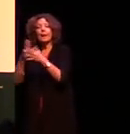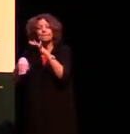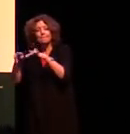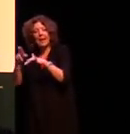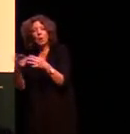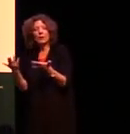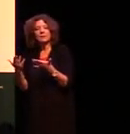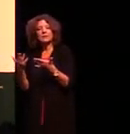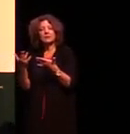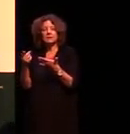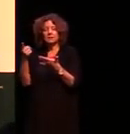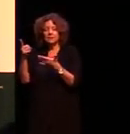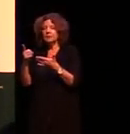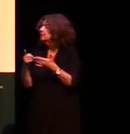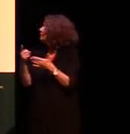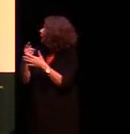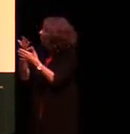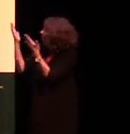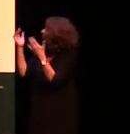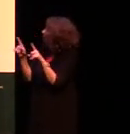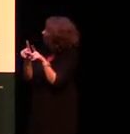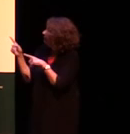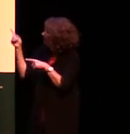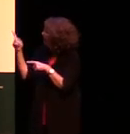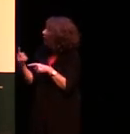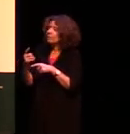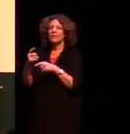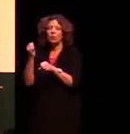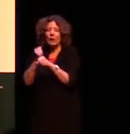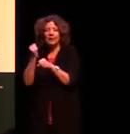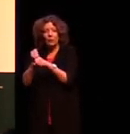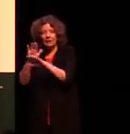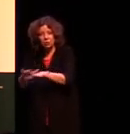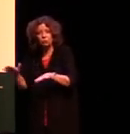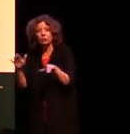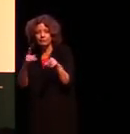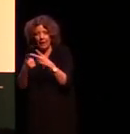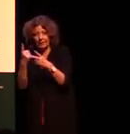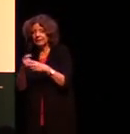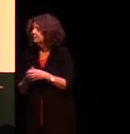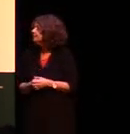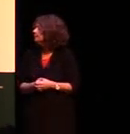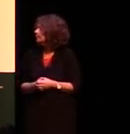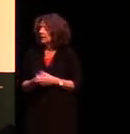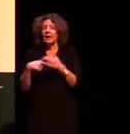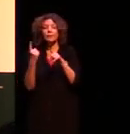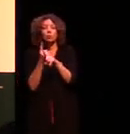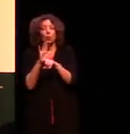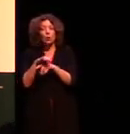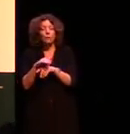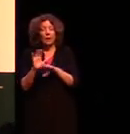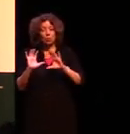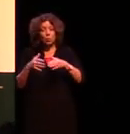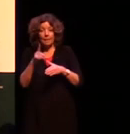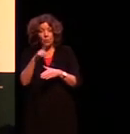children great grandparents great grandchildren and so on and in Lardell whenever you talk about a group of people